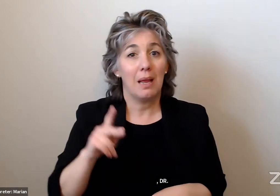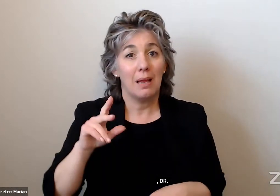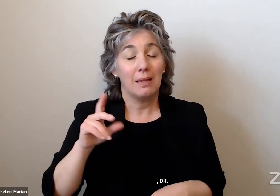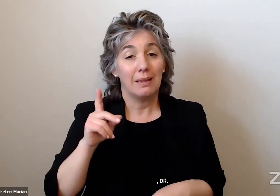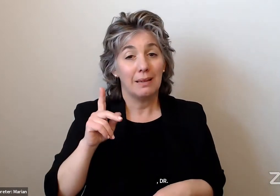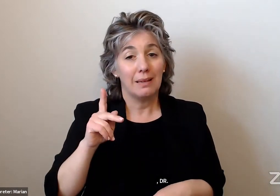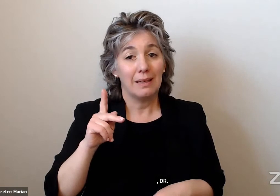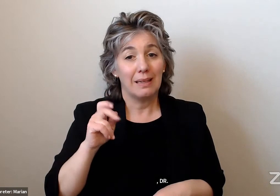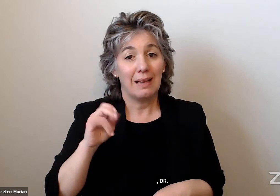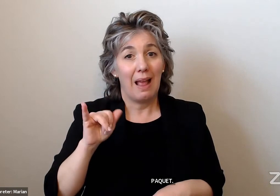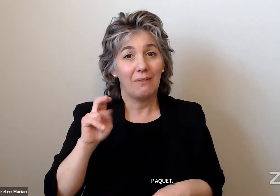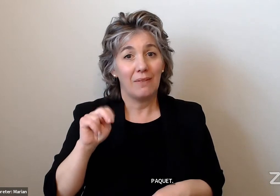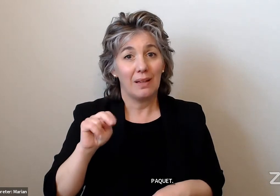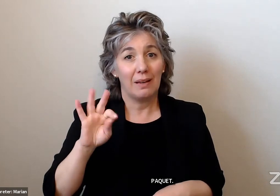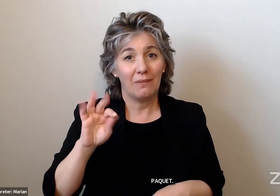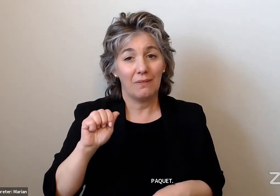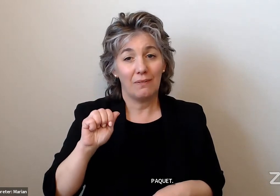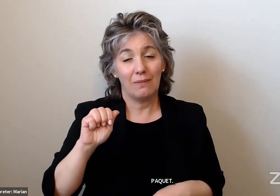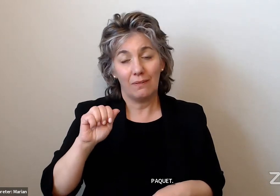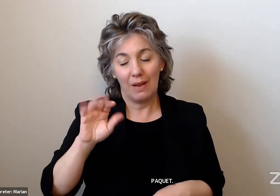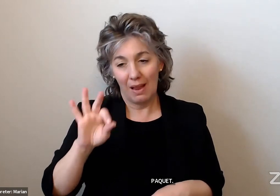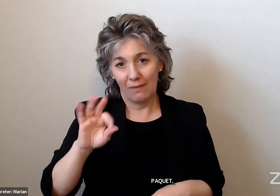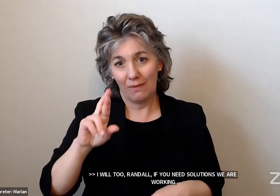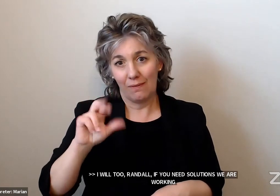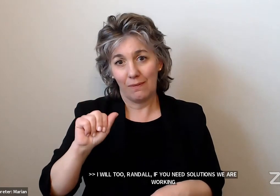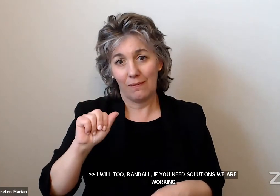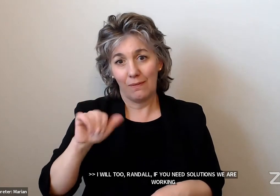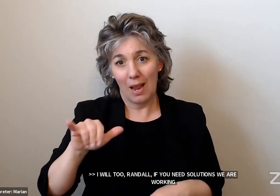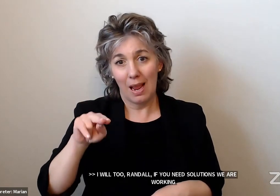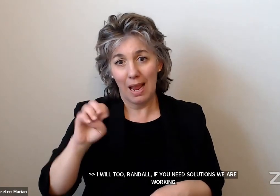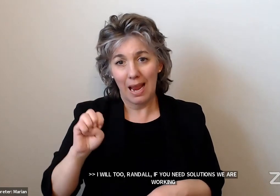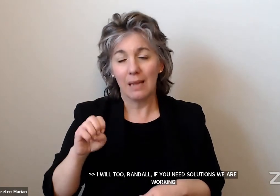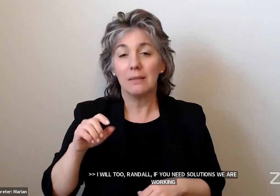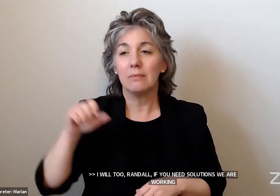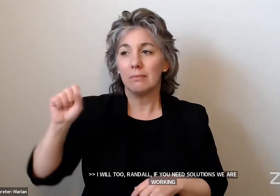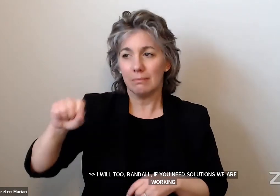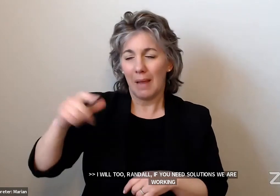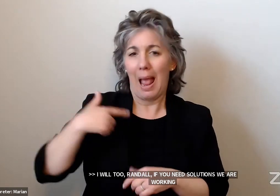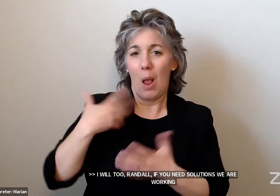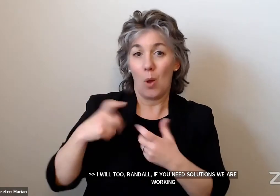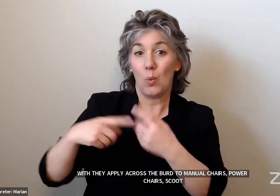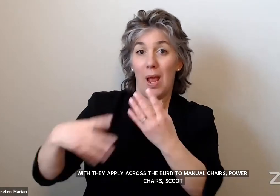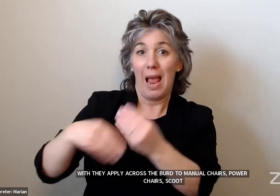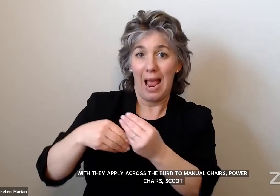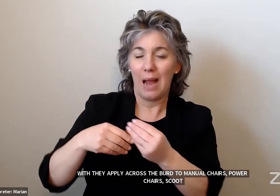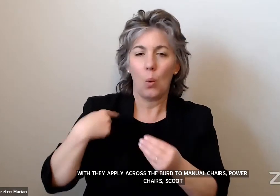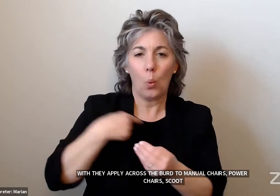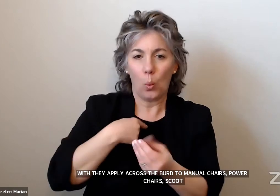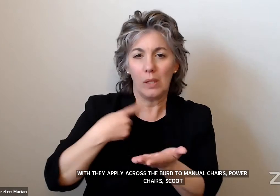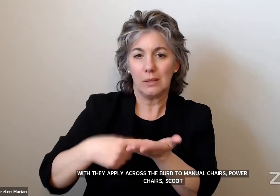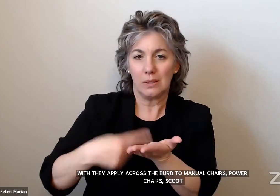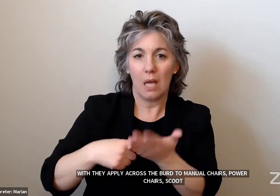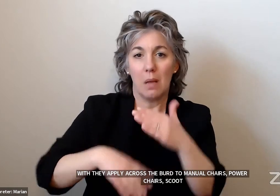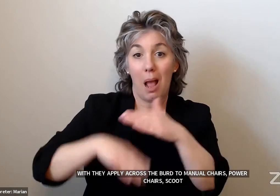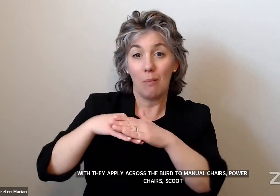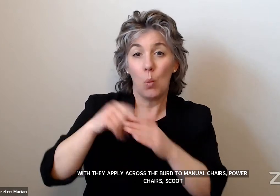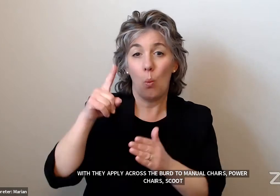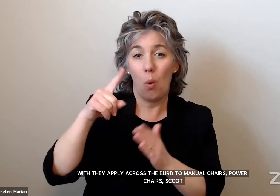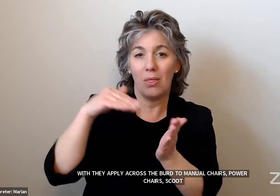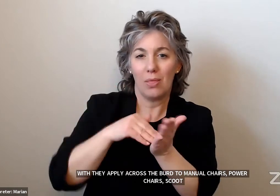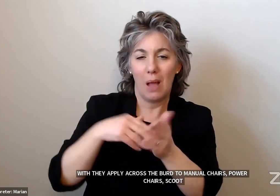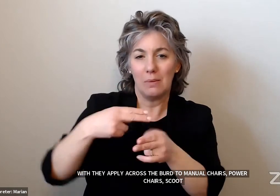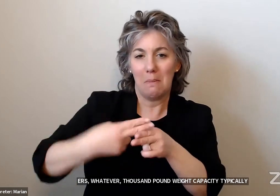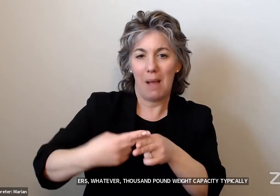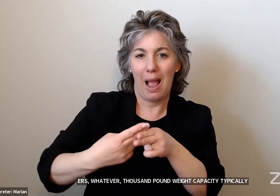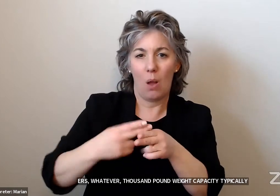apply across the board to manual chairs. There's power chairs, scooters, whatever. A thousand-pound weight capacity is typically what it's designed to.